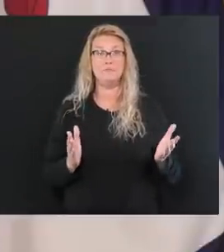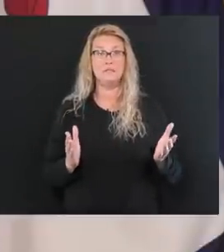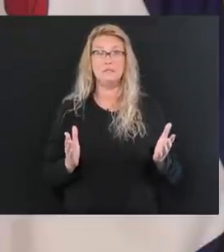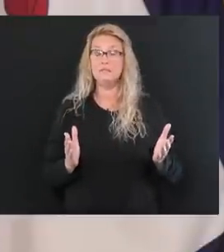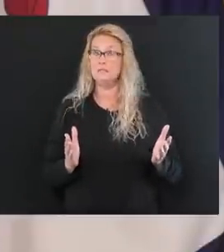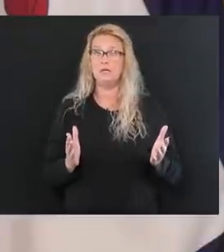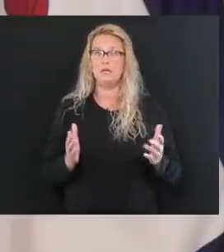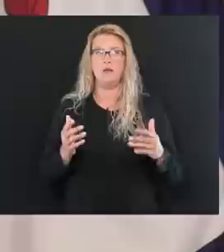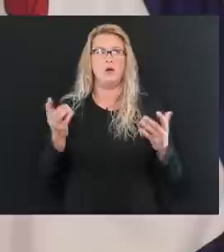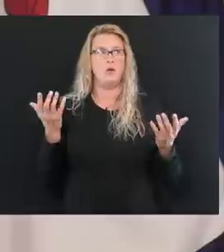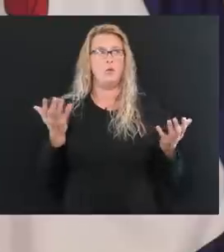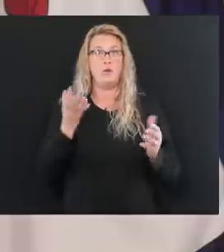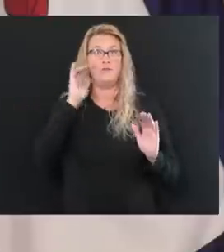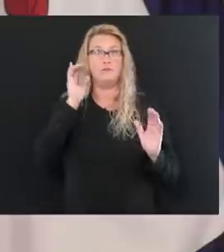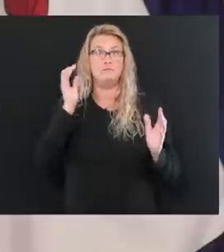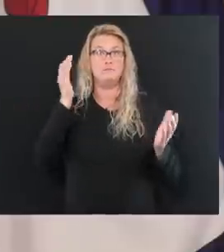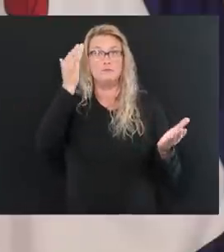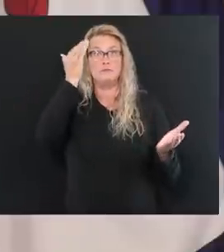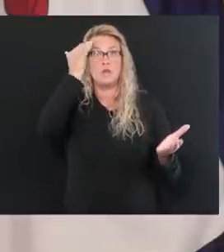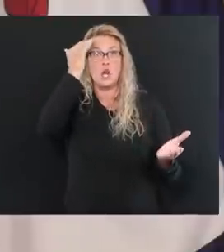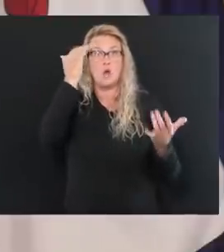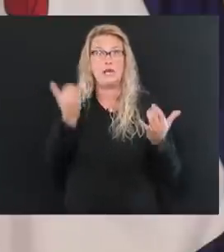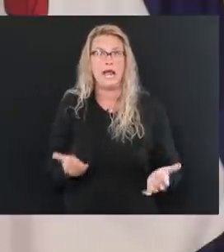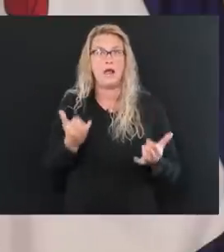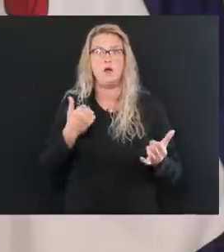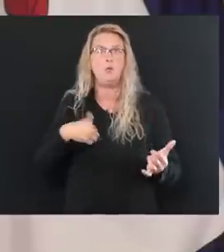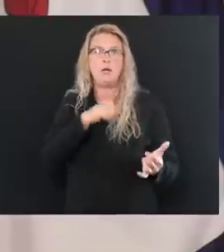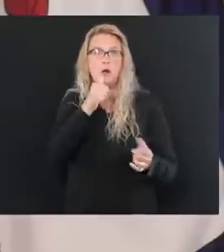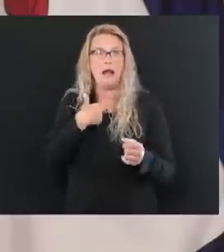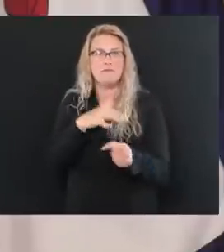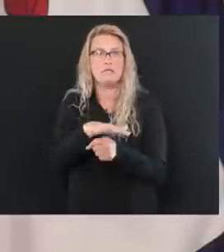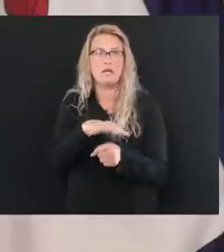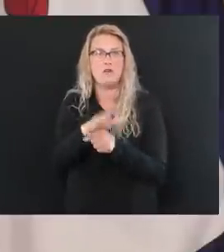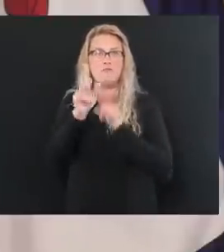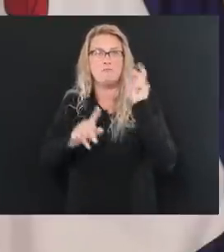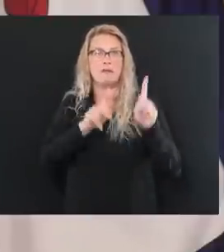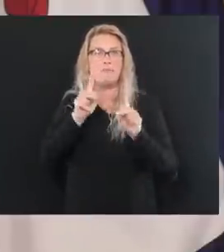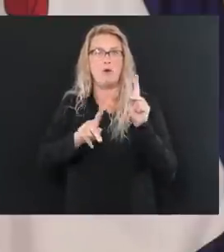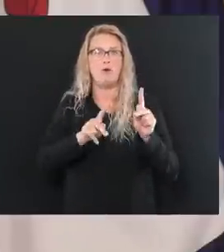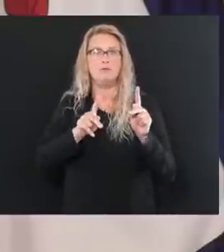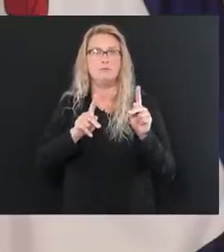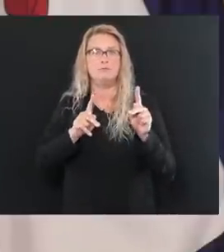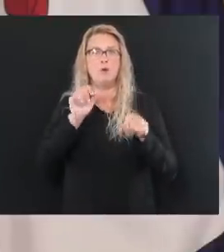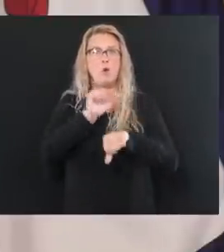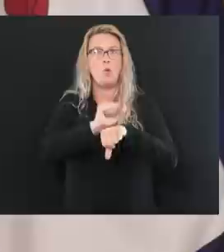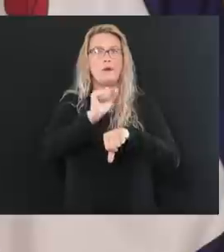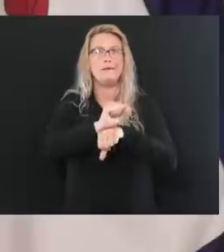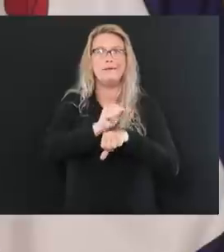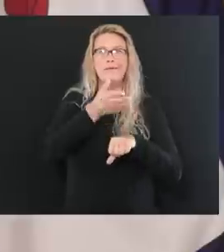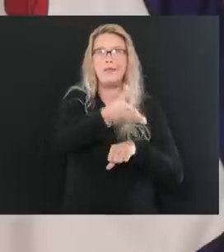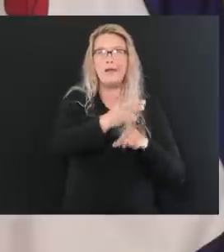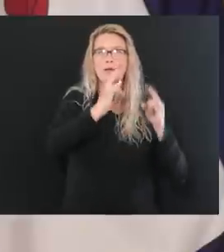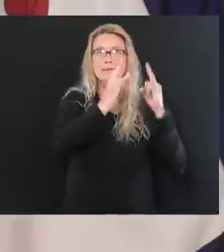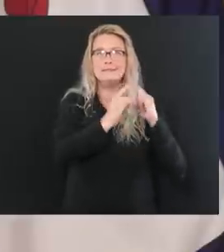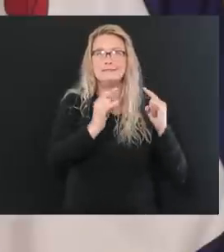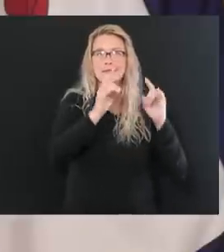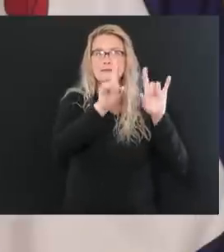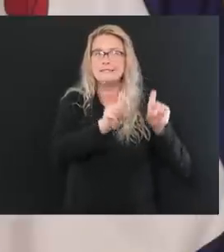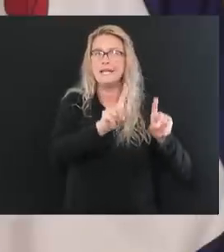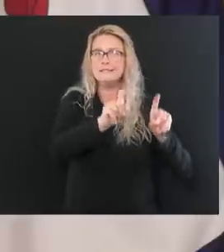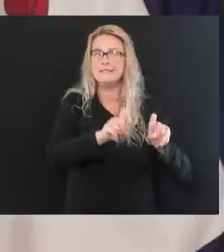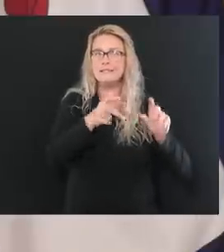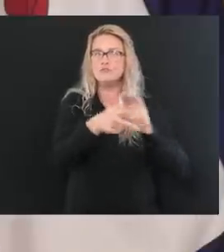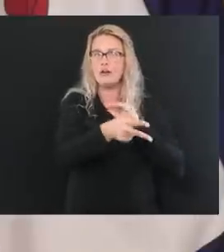And so, we're going to even change that and amp that up significantly, and we're already in motion in doing that.